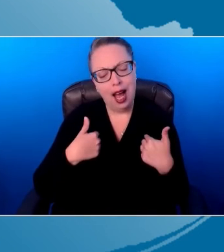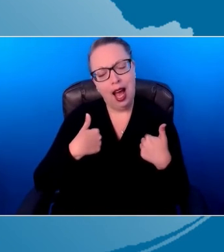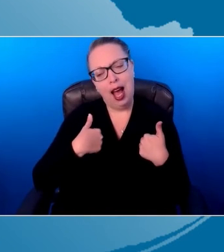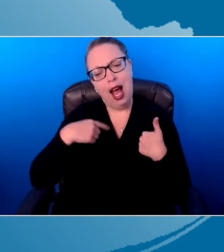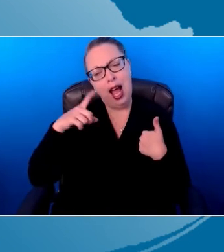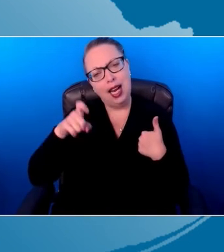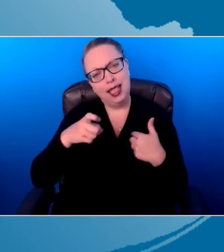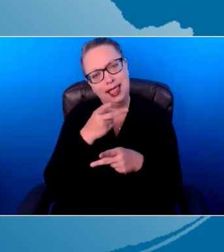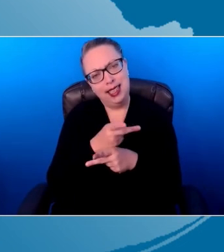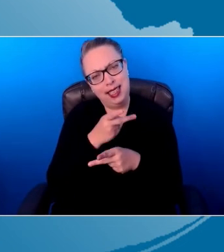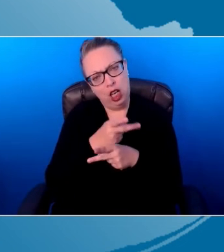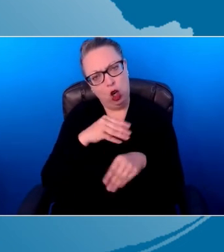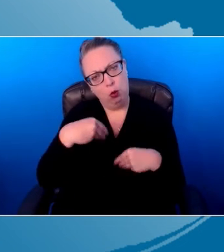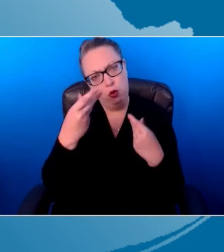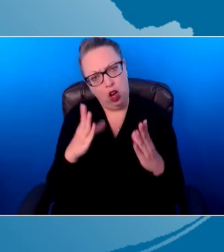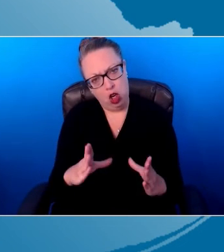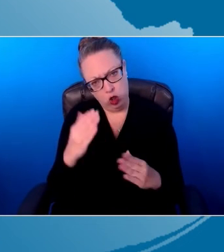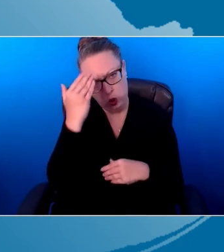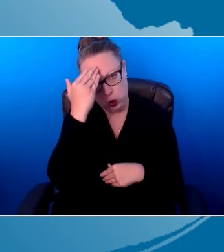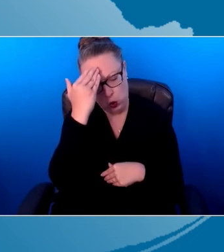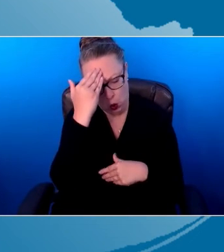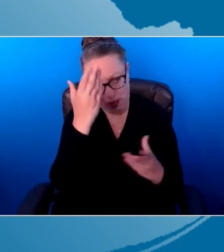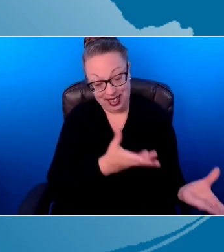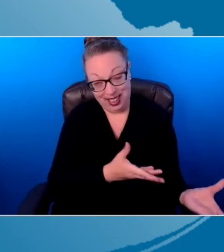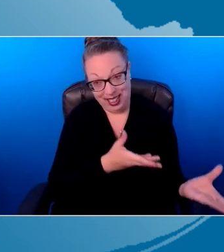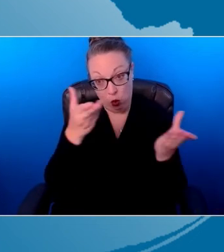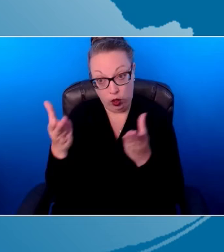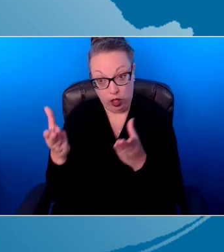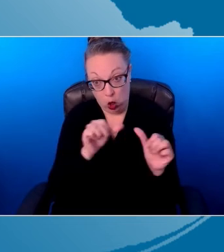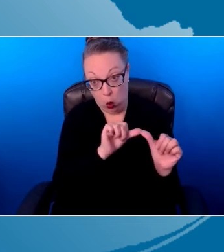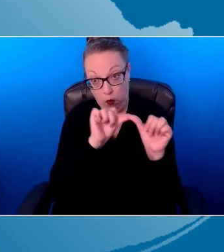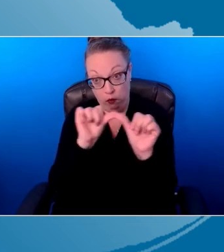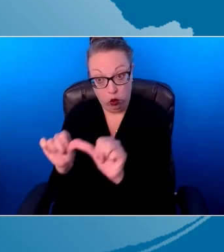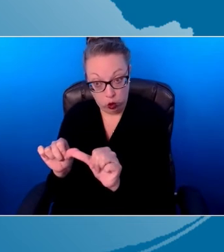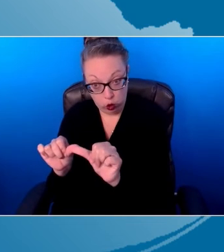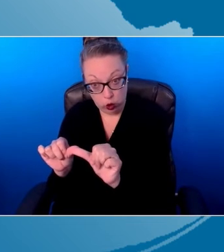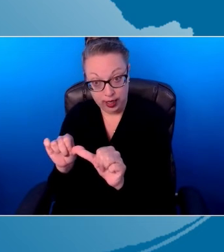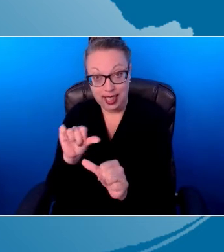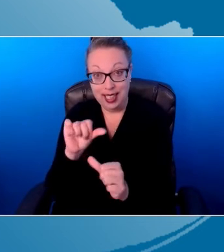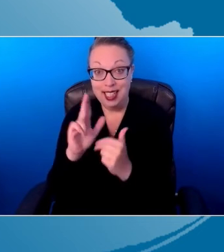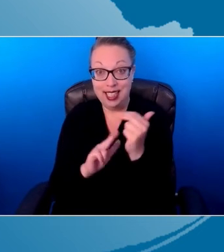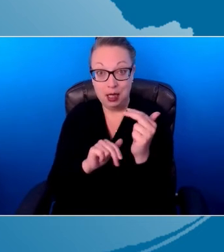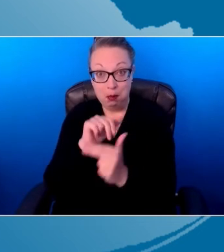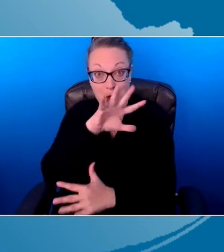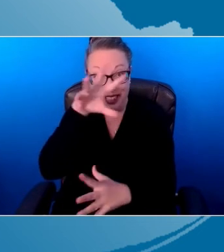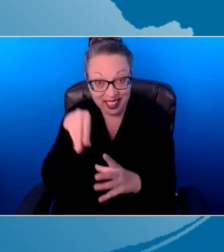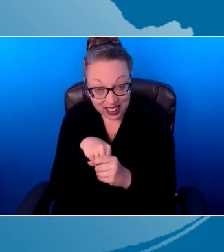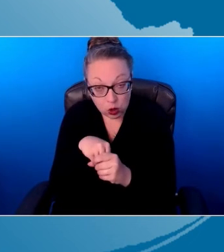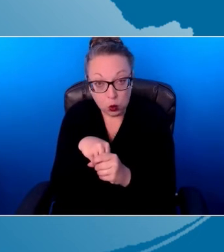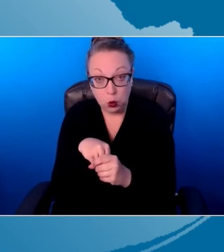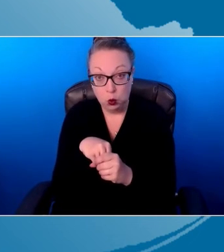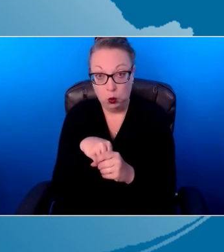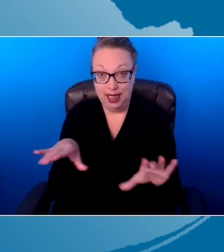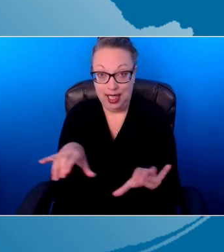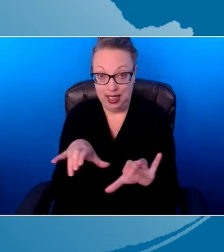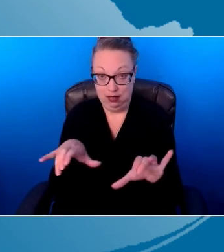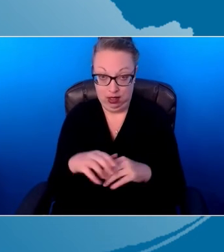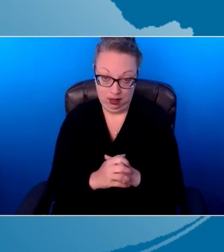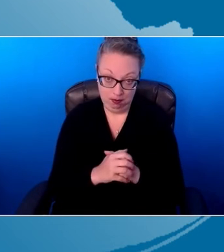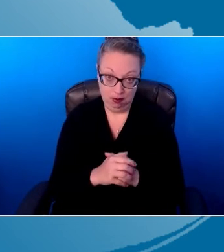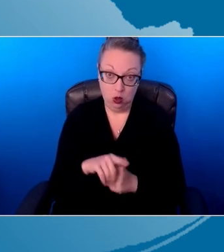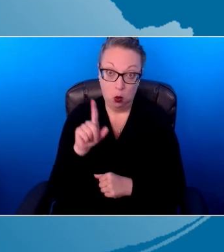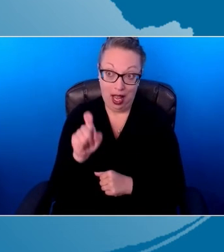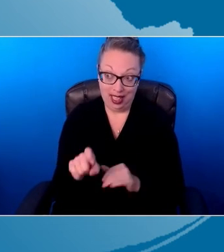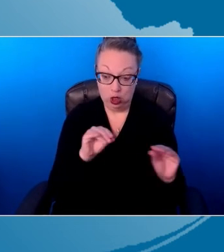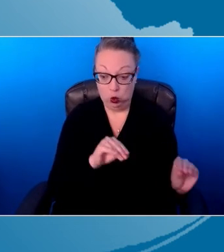carryovers built into the activity because this is what it's going to look like. So I need to move to a different position. And my position